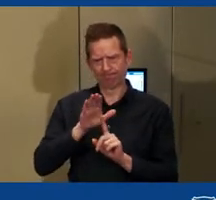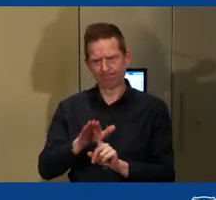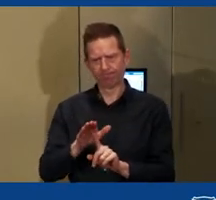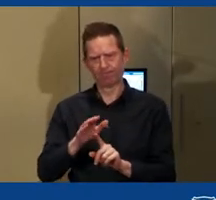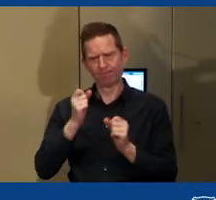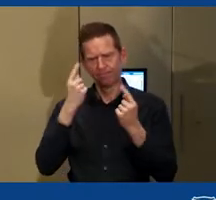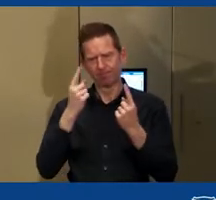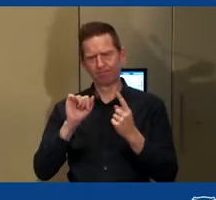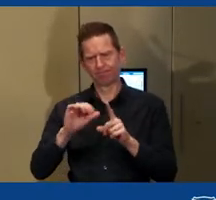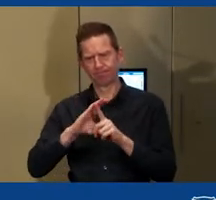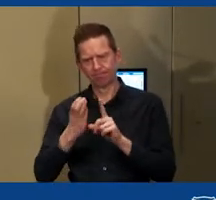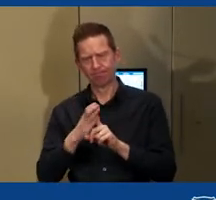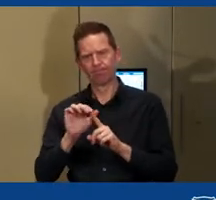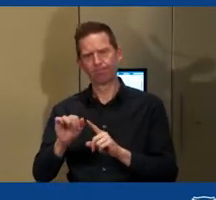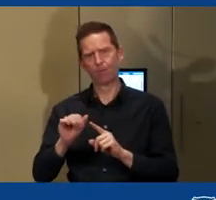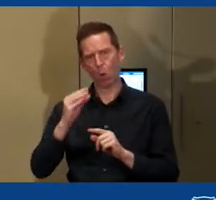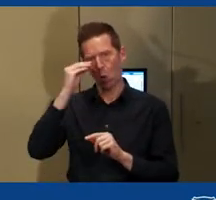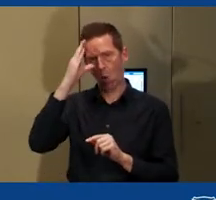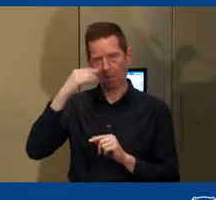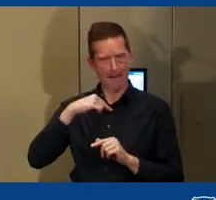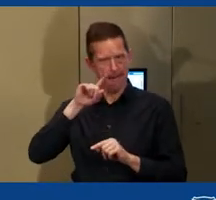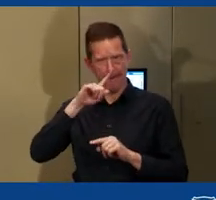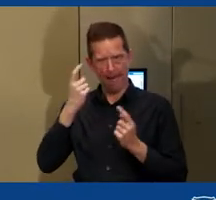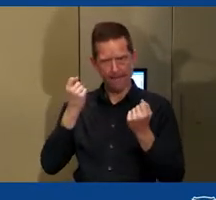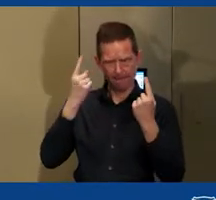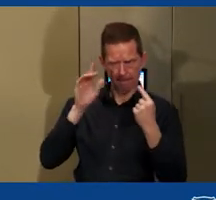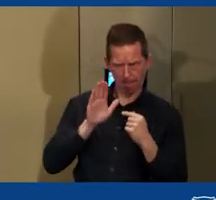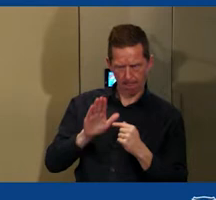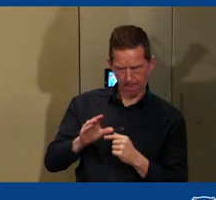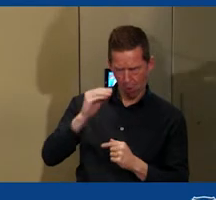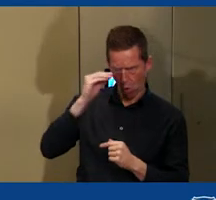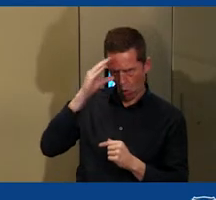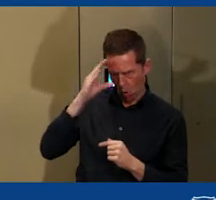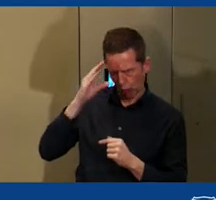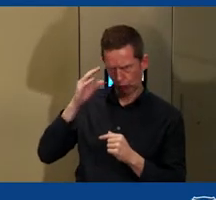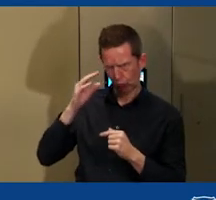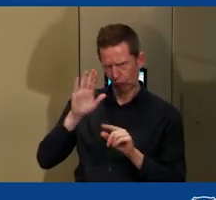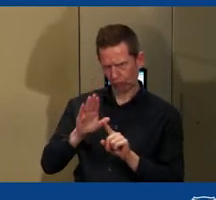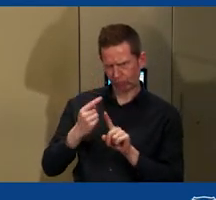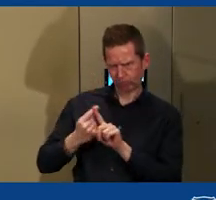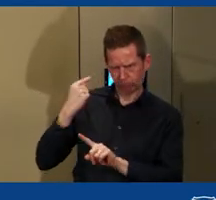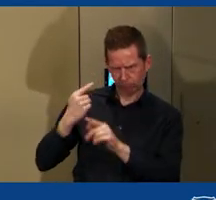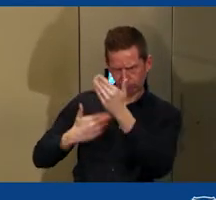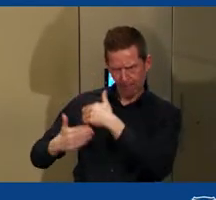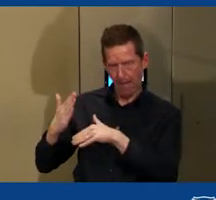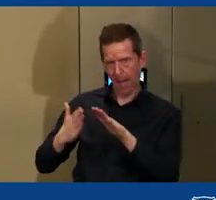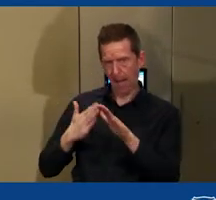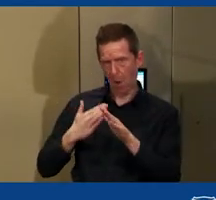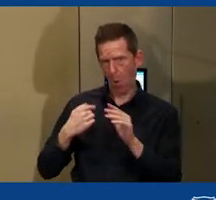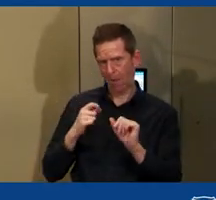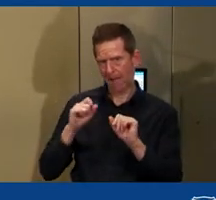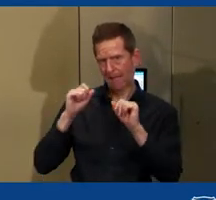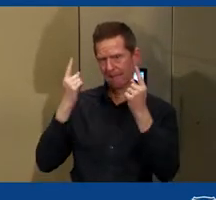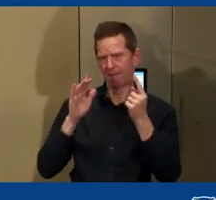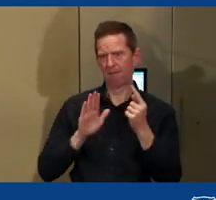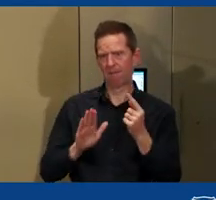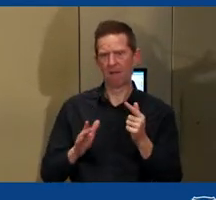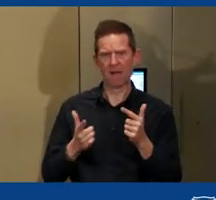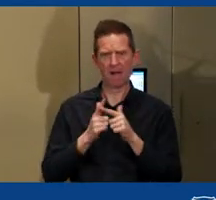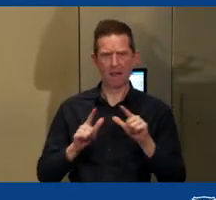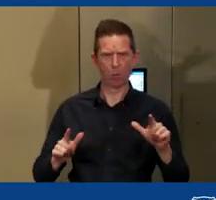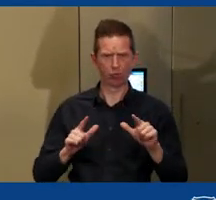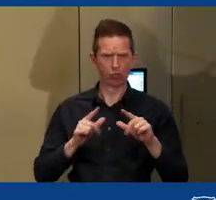truly understand Indigenous knowledge without also appreciating and understanding the languages